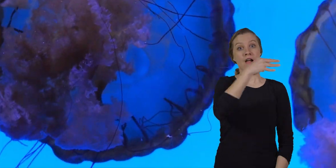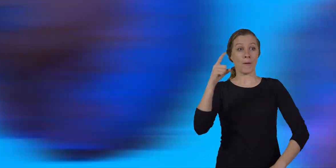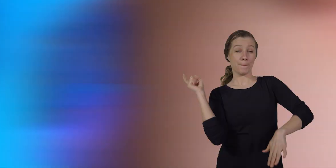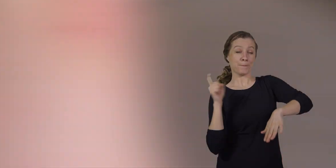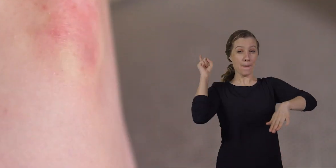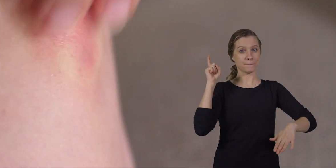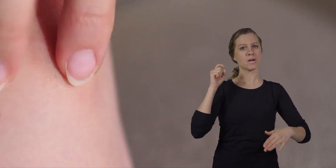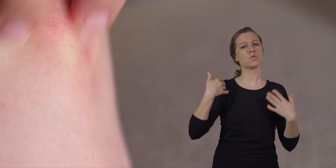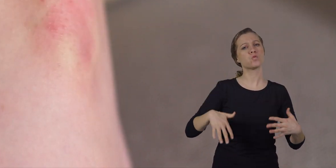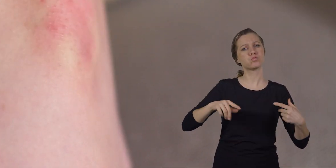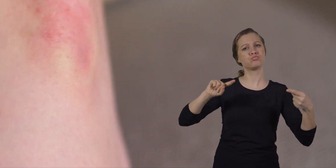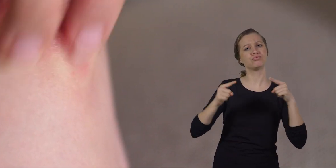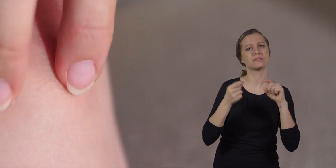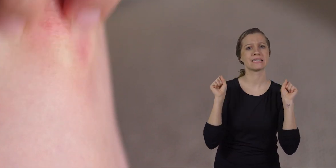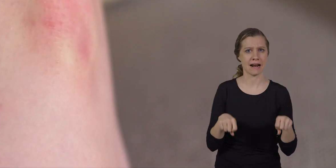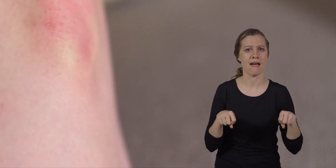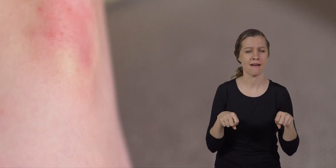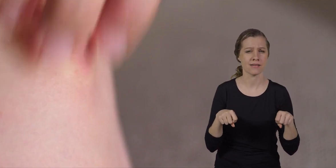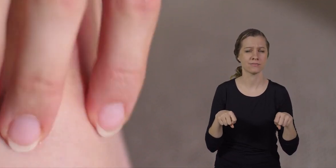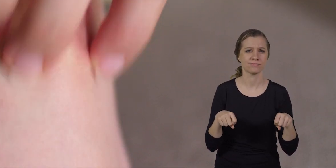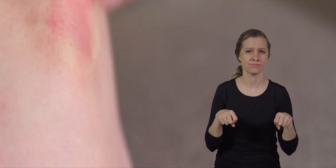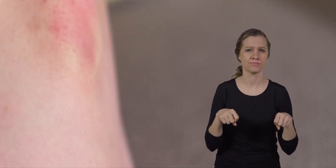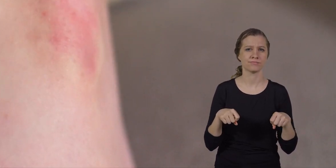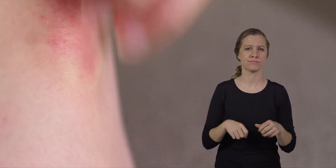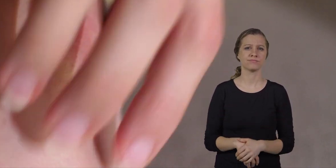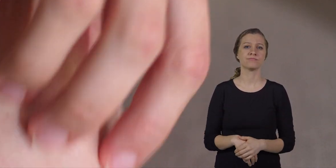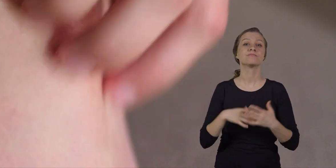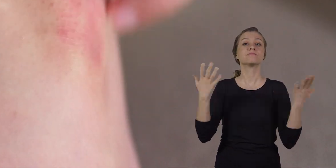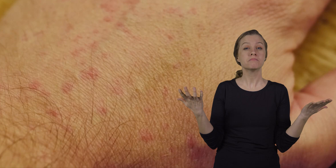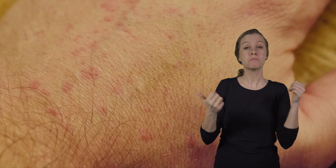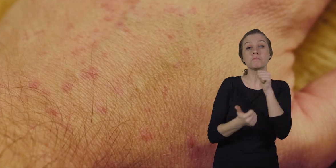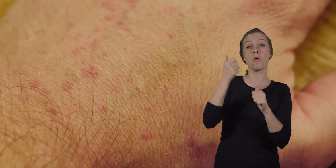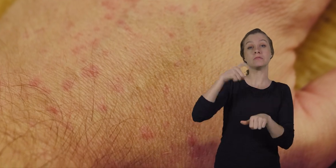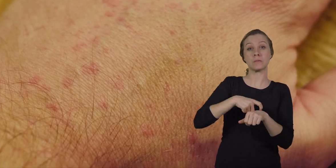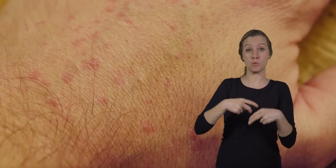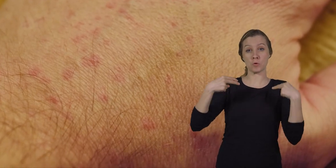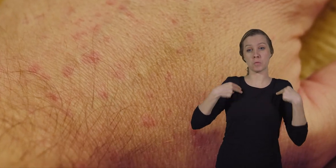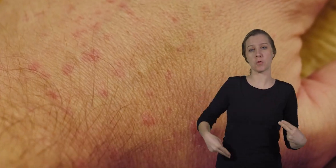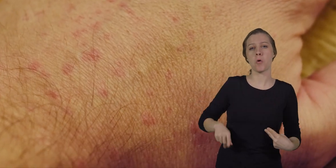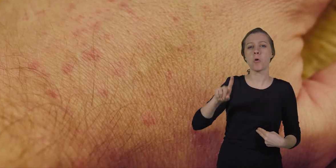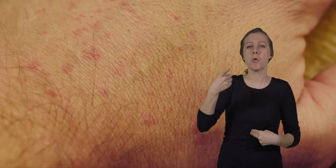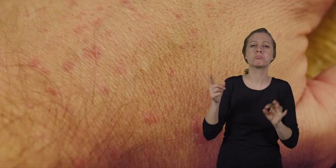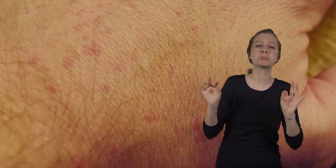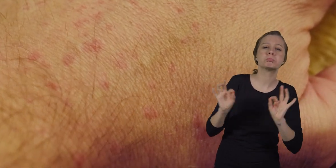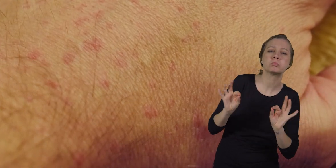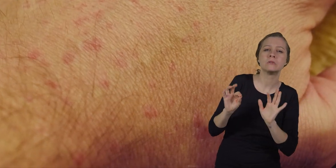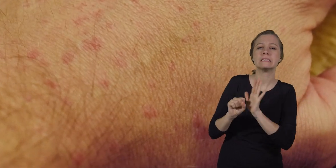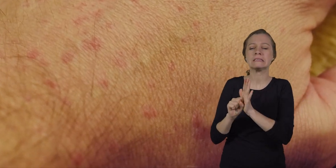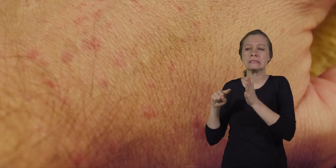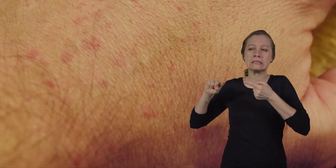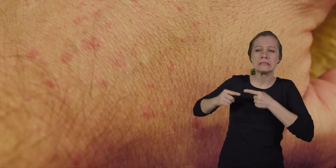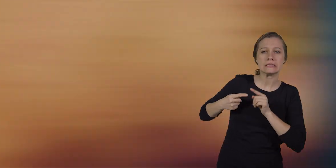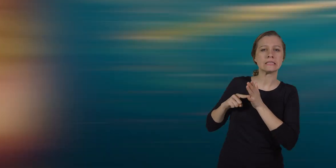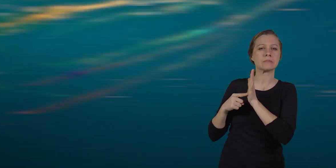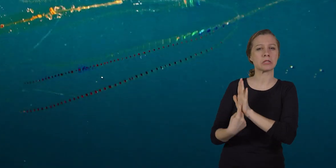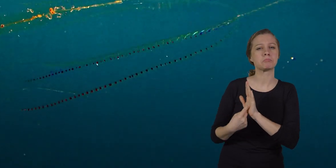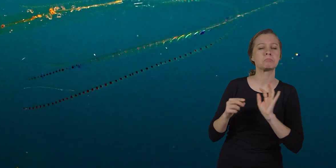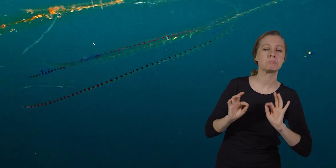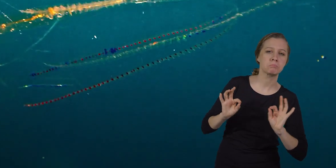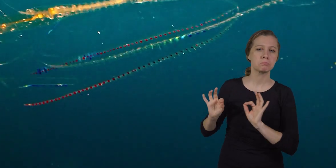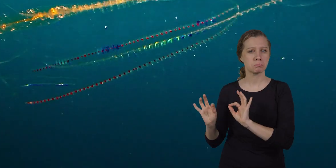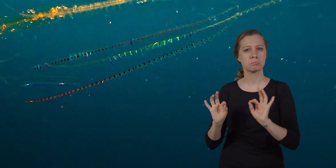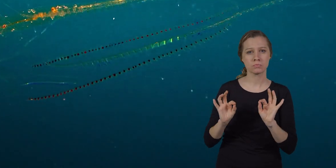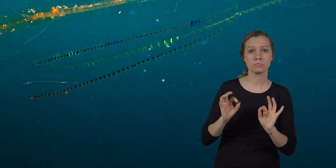stings can be quite painful but most of the time they only cause humans mild symptoms however